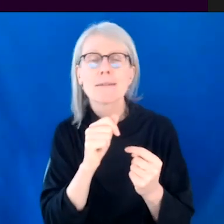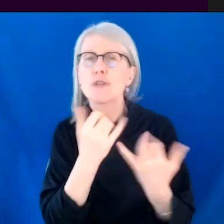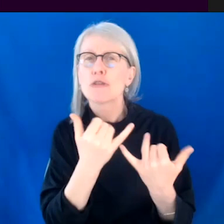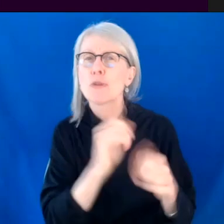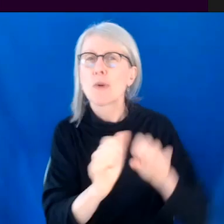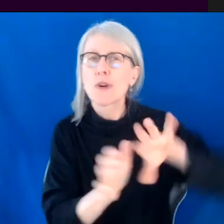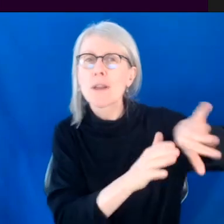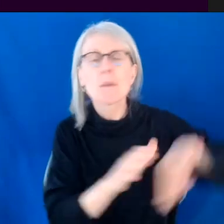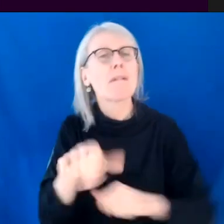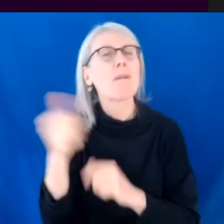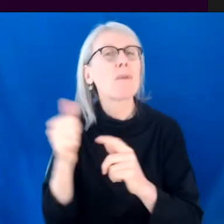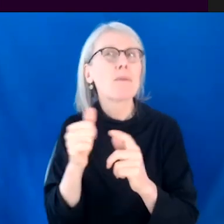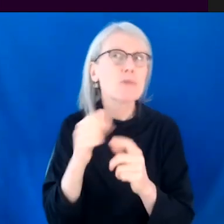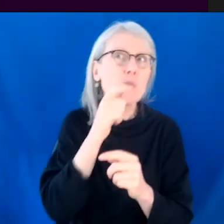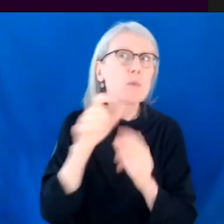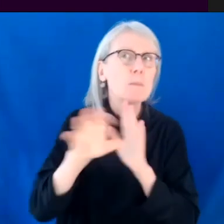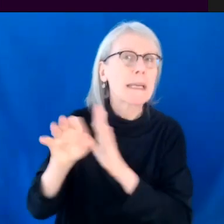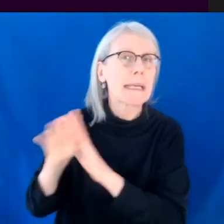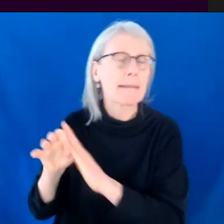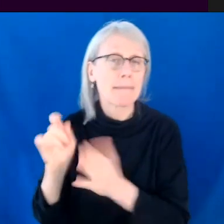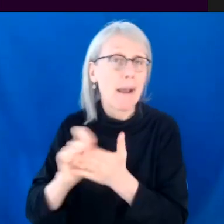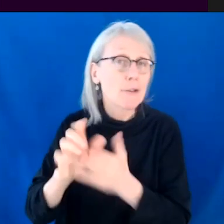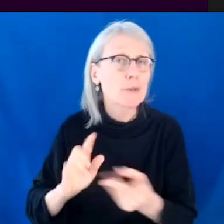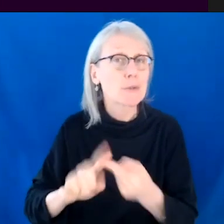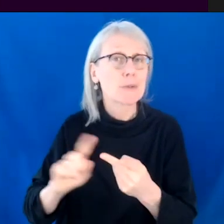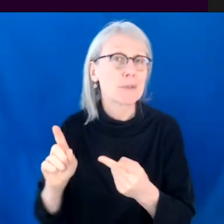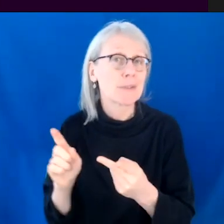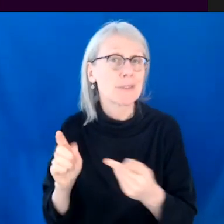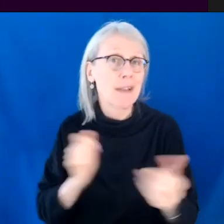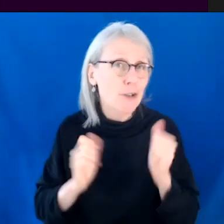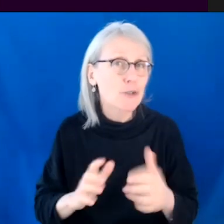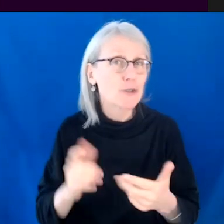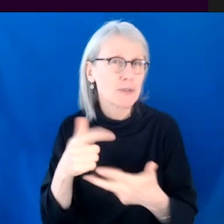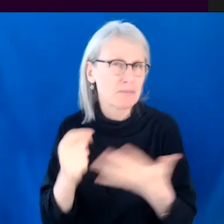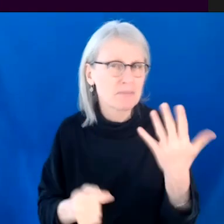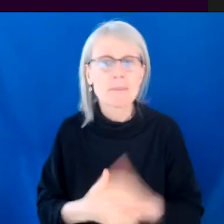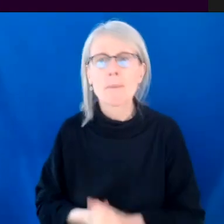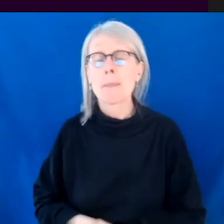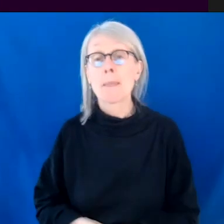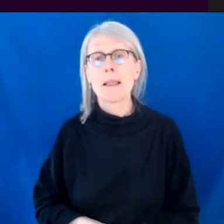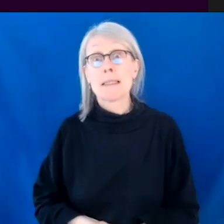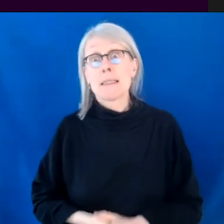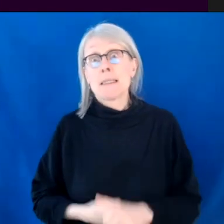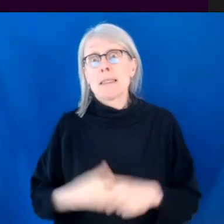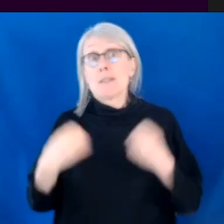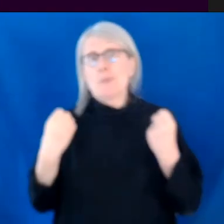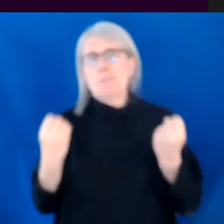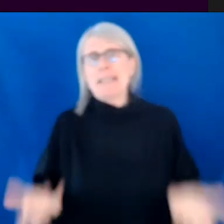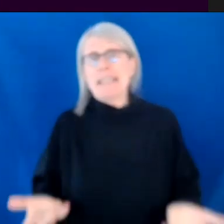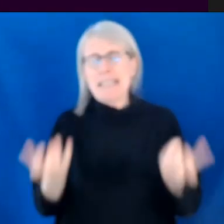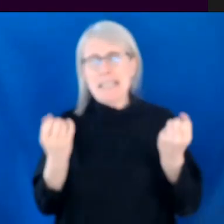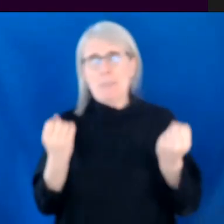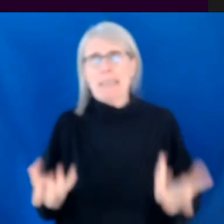what would your team be? Okay. So I feel like there are so many people that I would